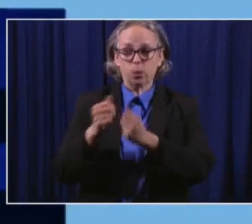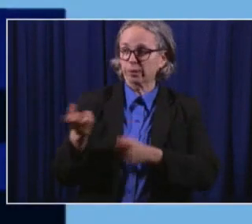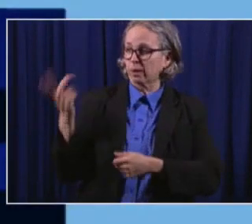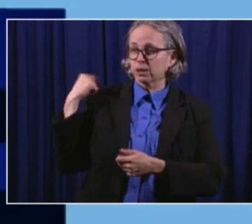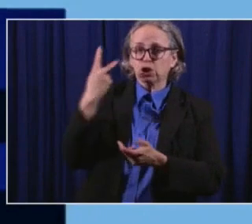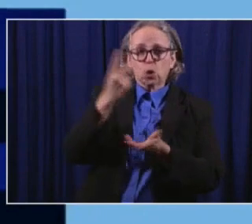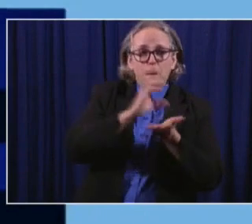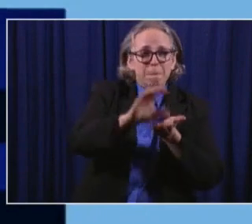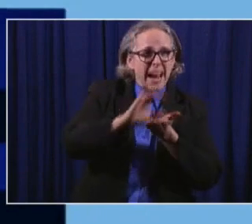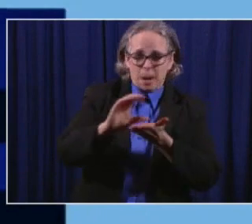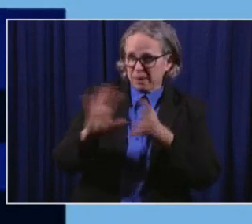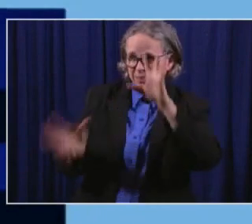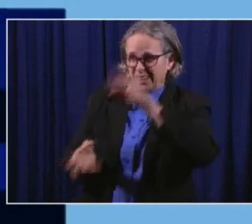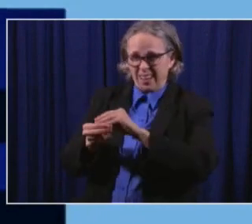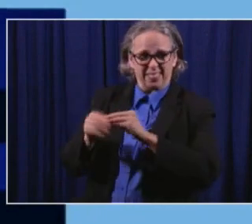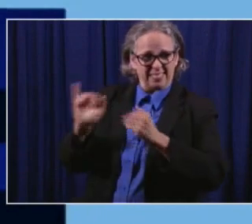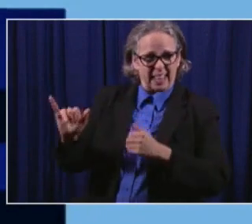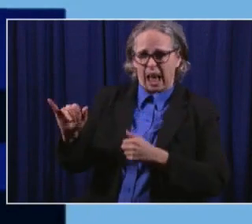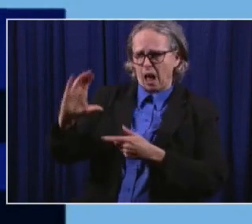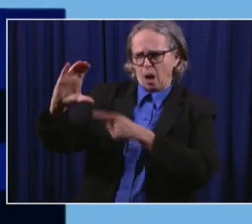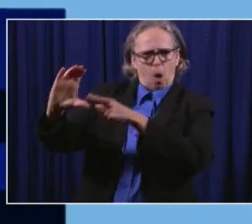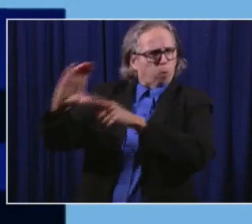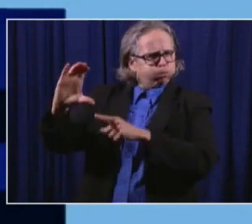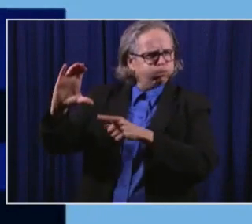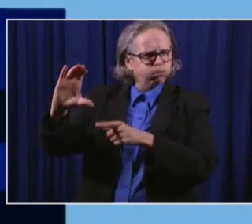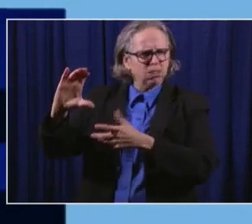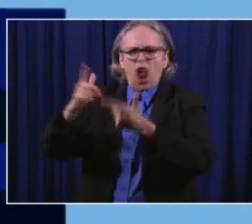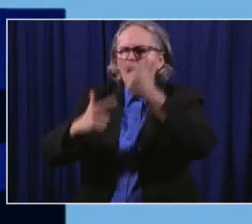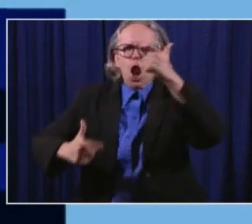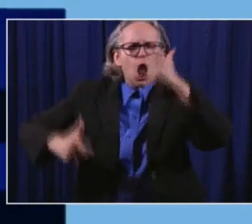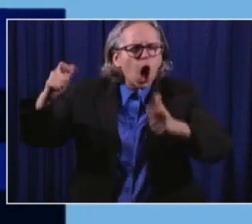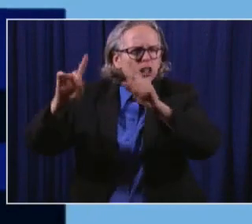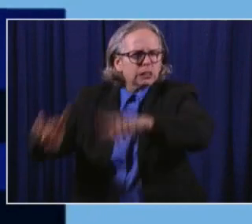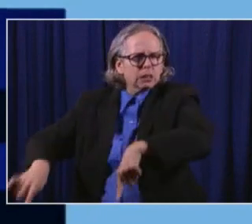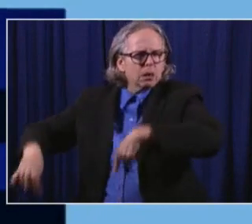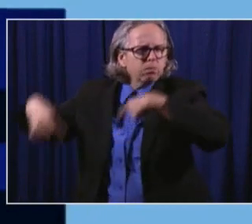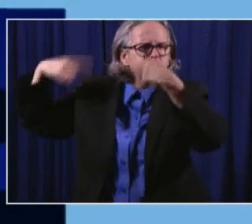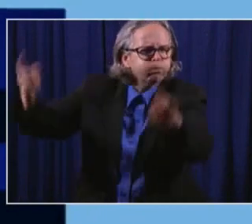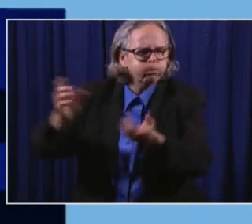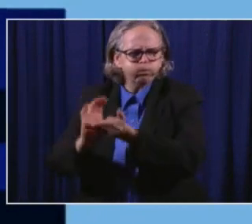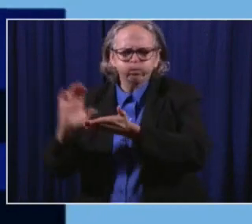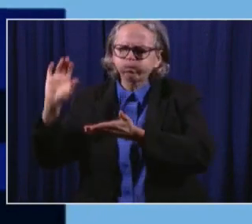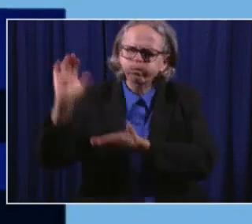BWC dividend that has ever, ever been issued.